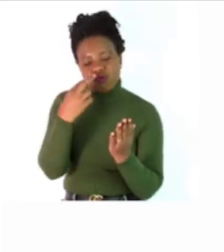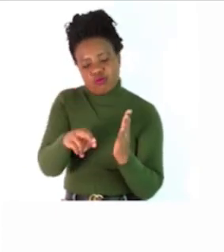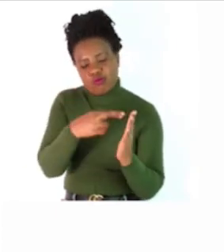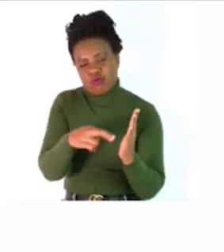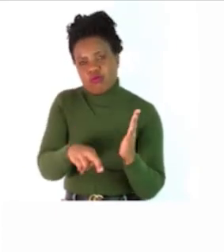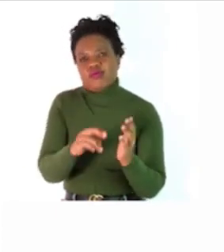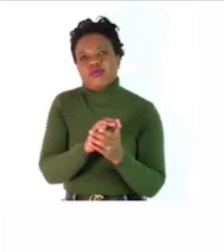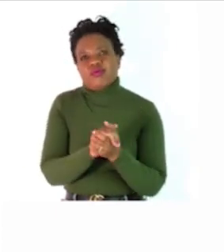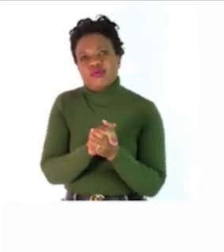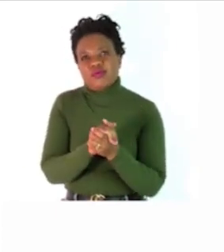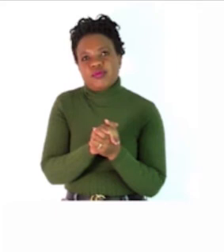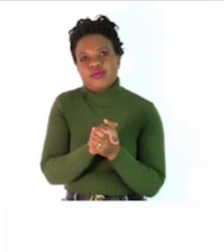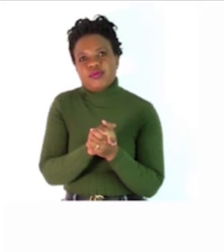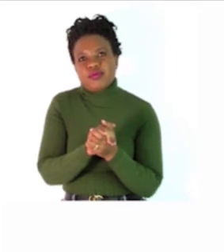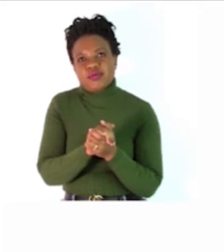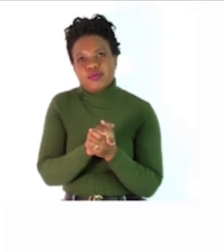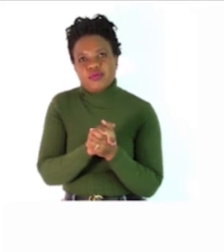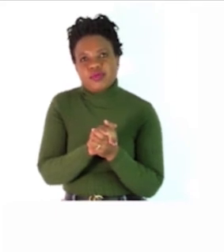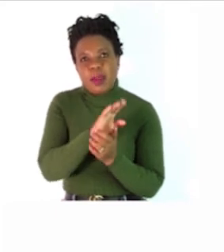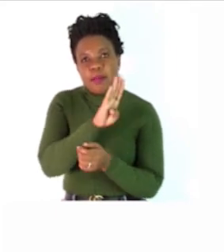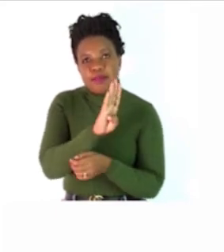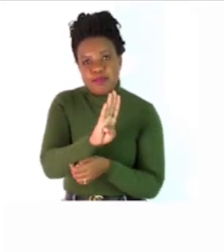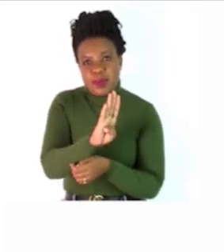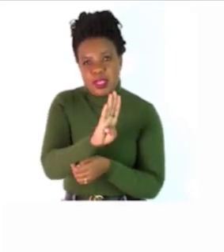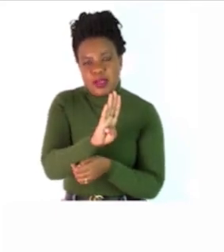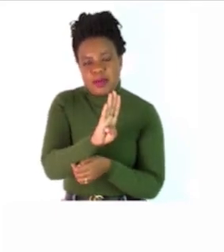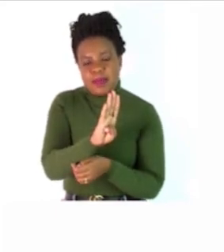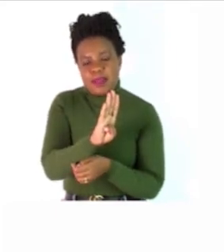plural remember one thing is